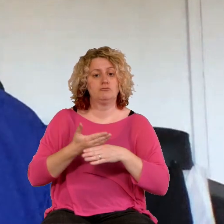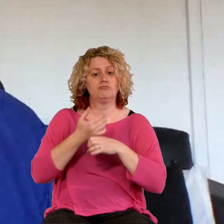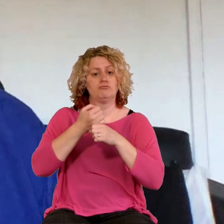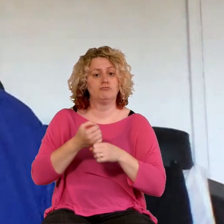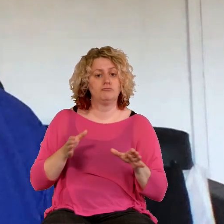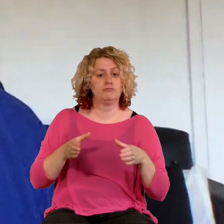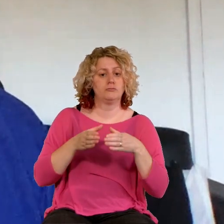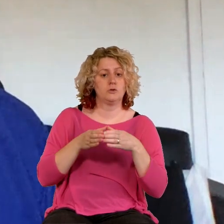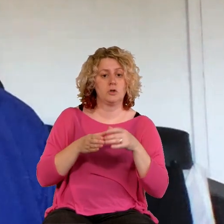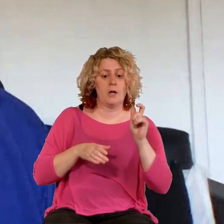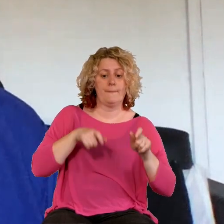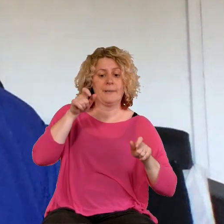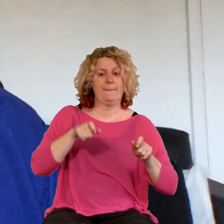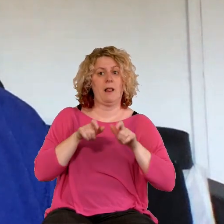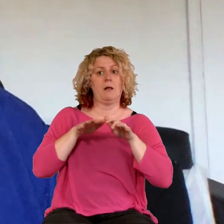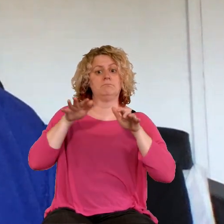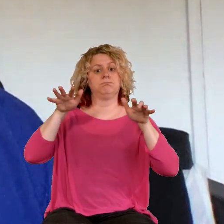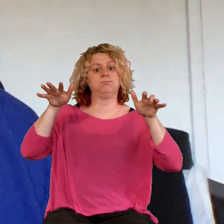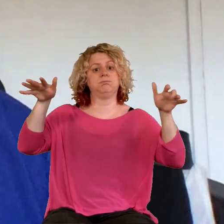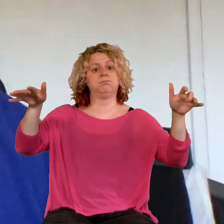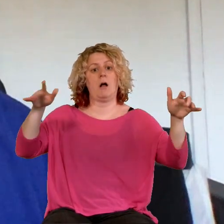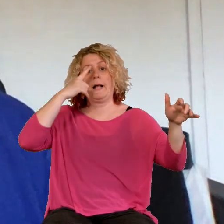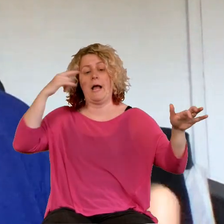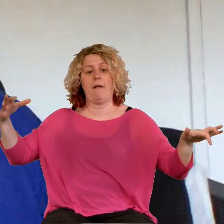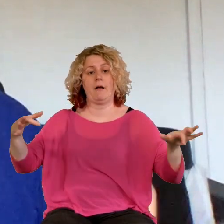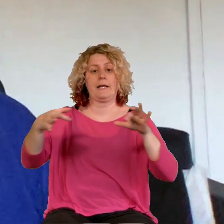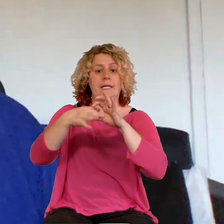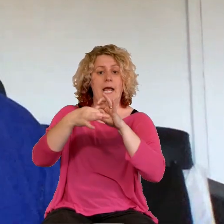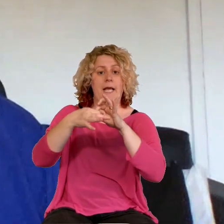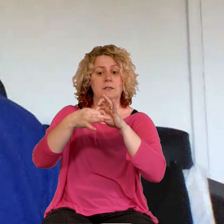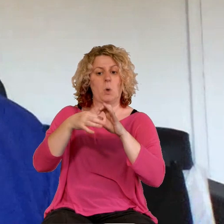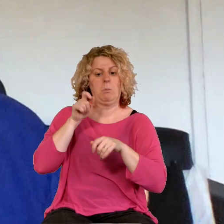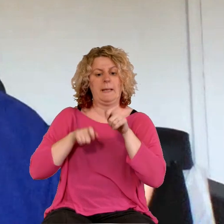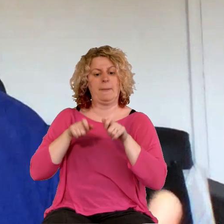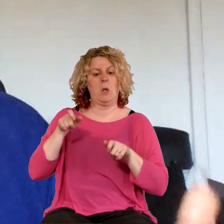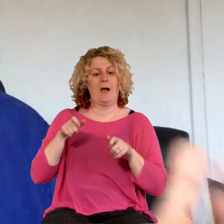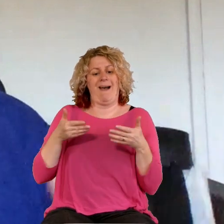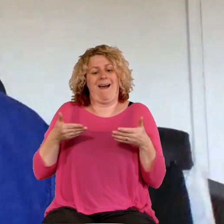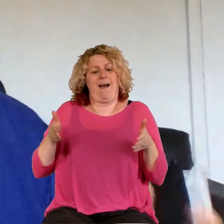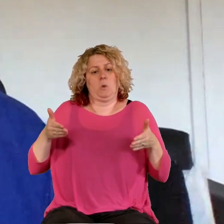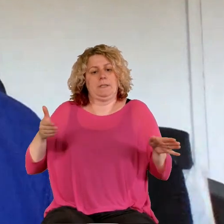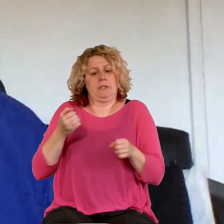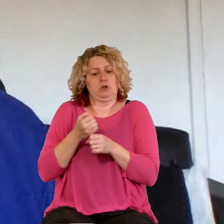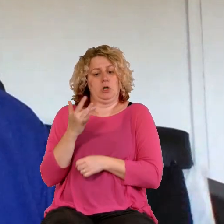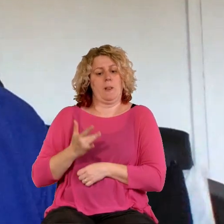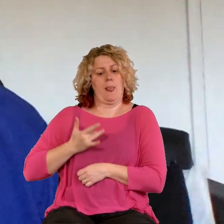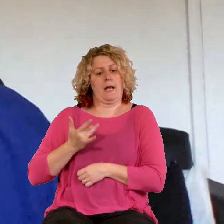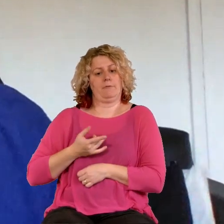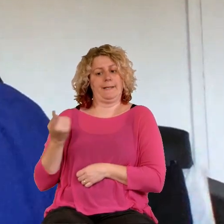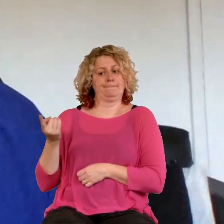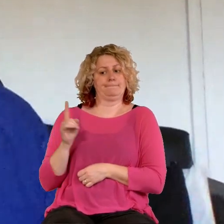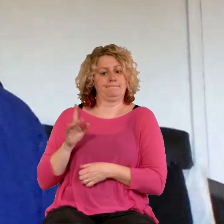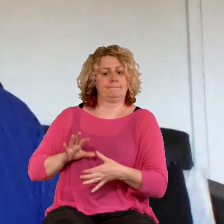people further afield connecting, people who are often on the fringes of church life becoming more consistent in their